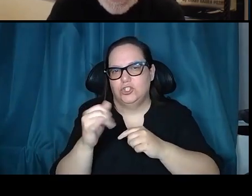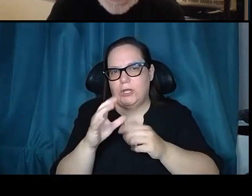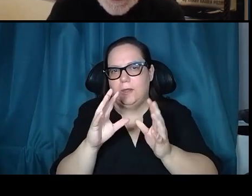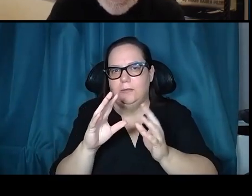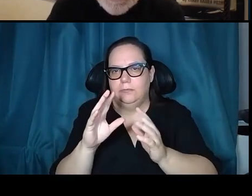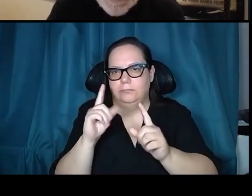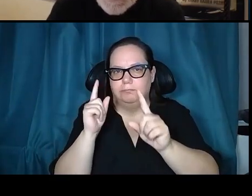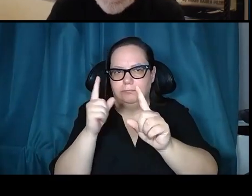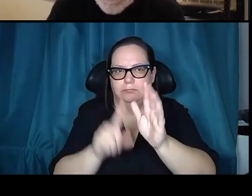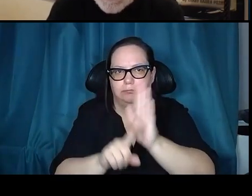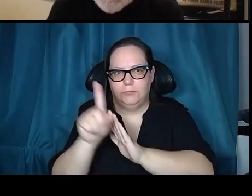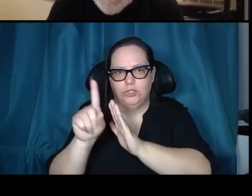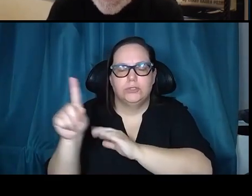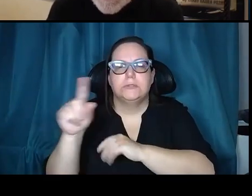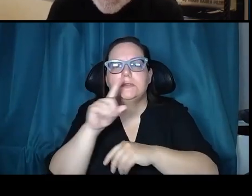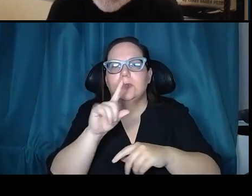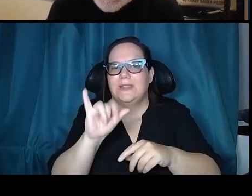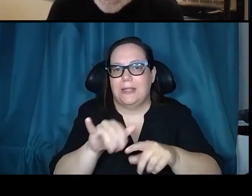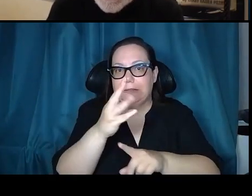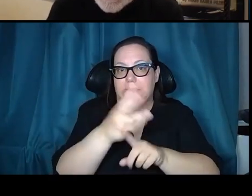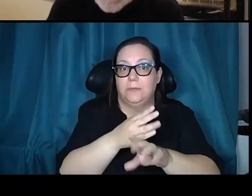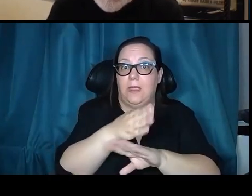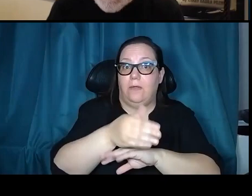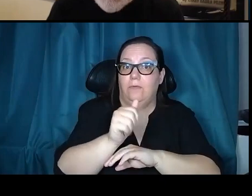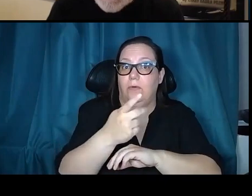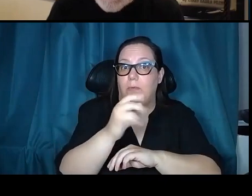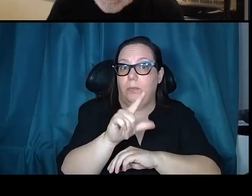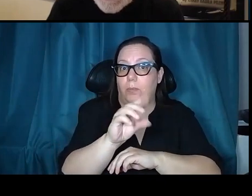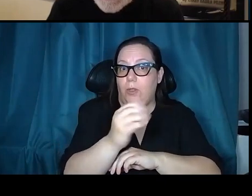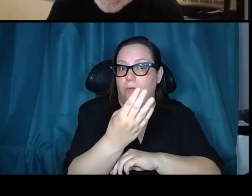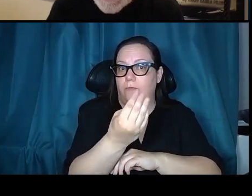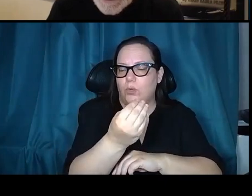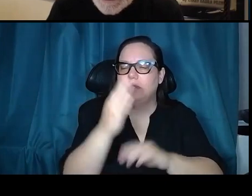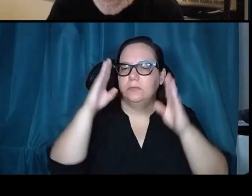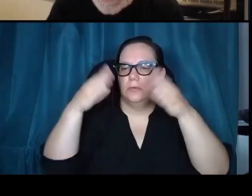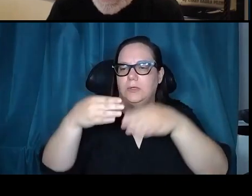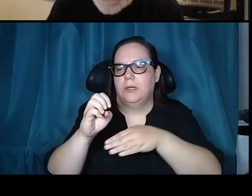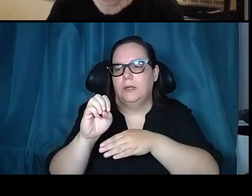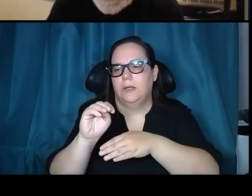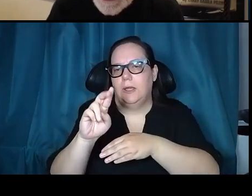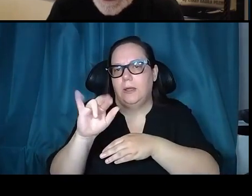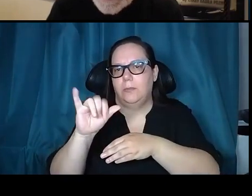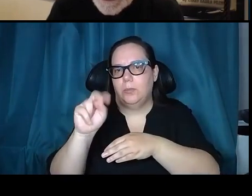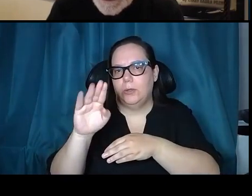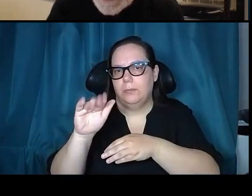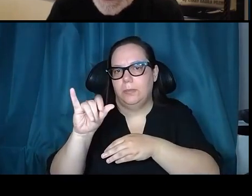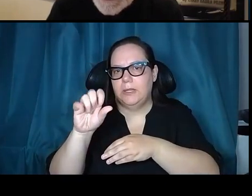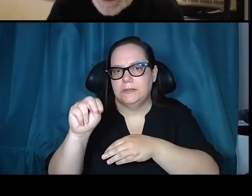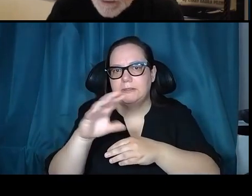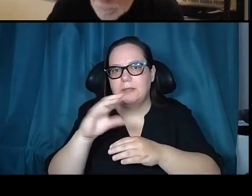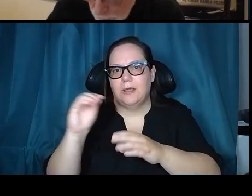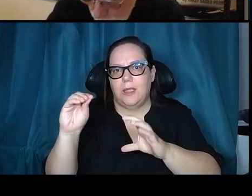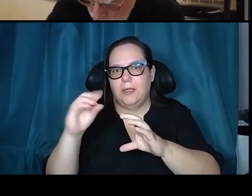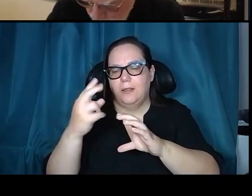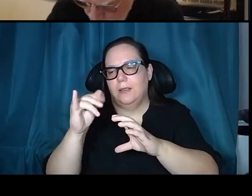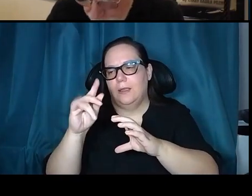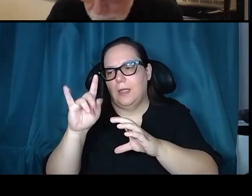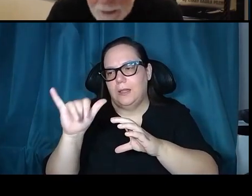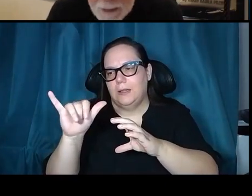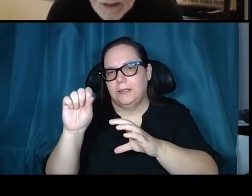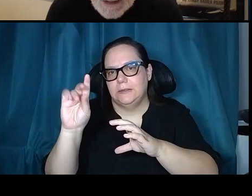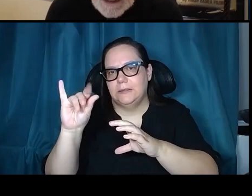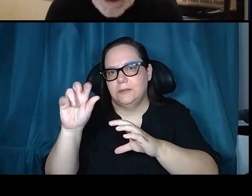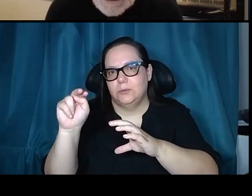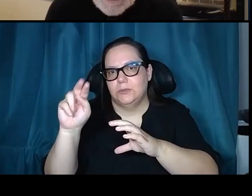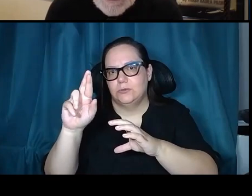This was six months after Apollo 14, and it was targeted to the Embryon Basin and the Hadley Sinuous Rill at the edge of the Embryon Basin.